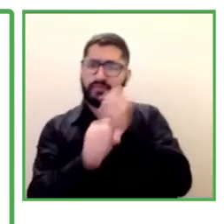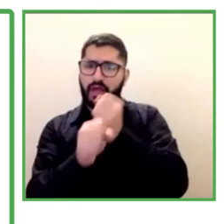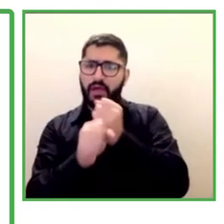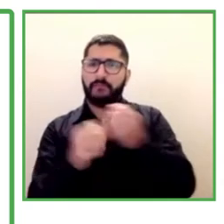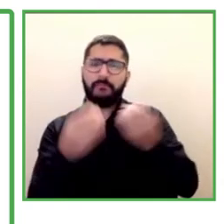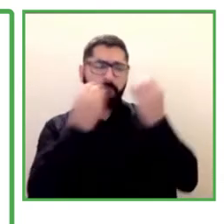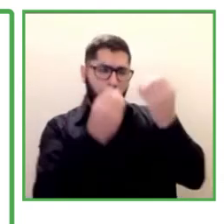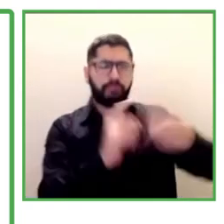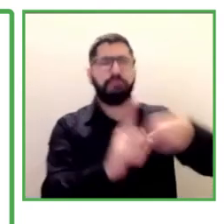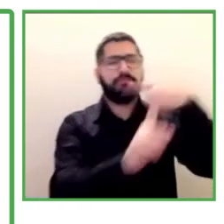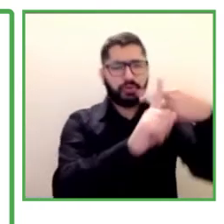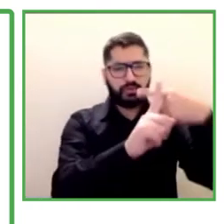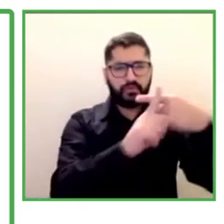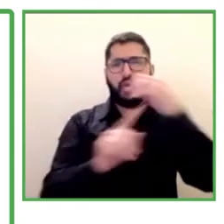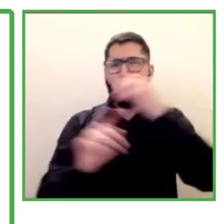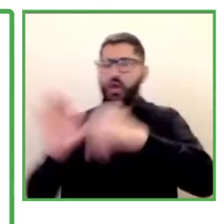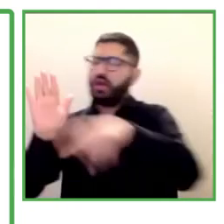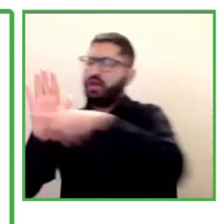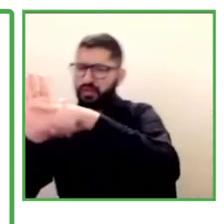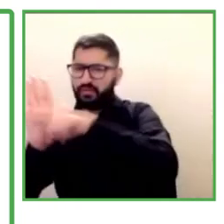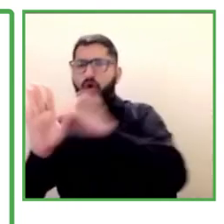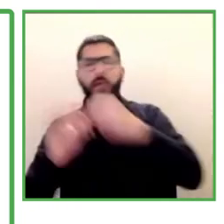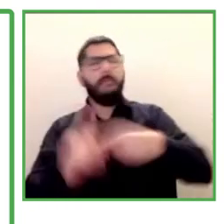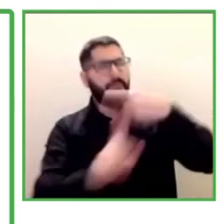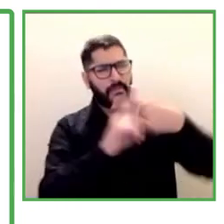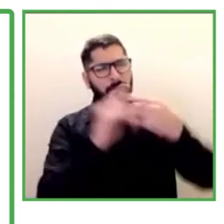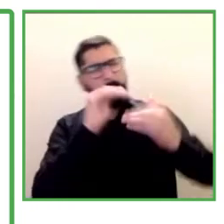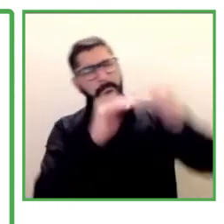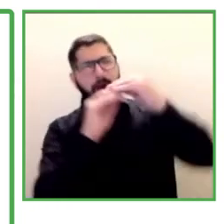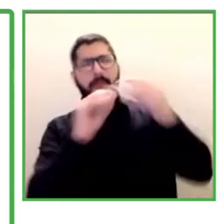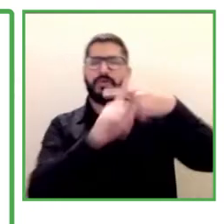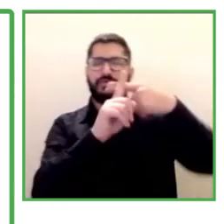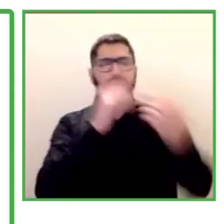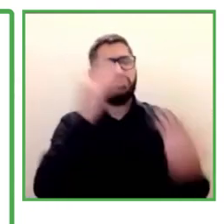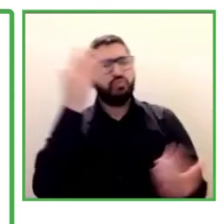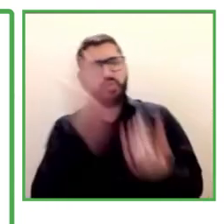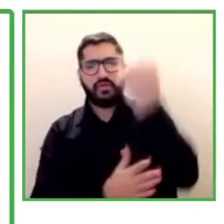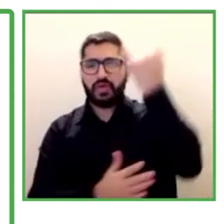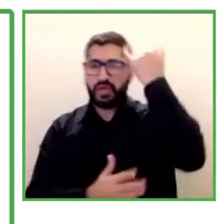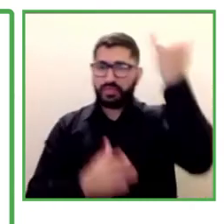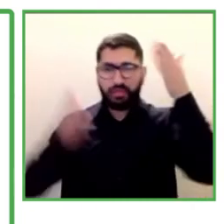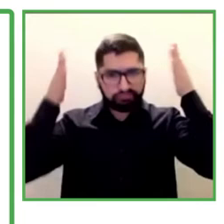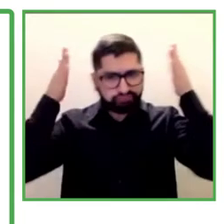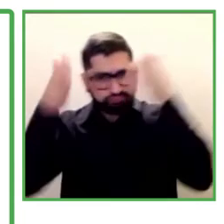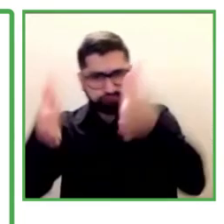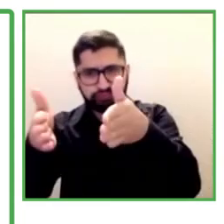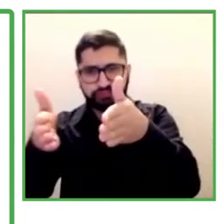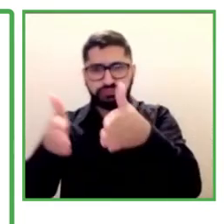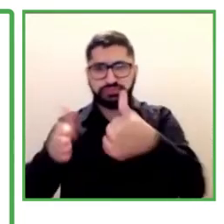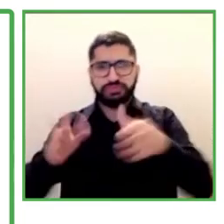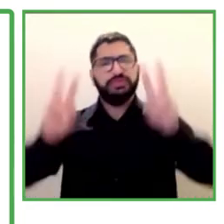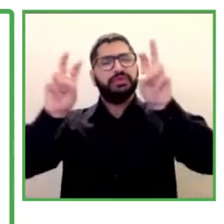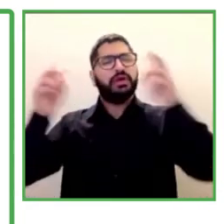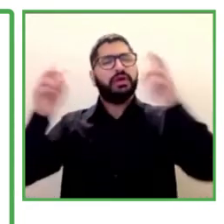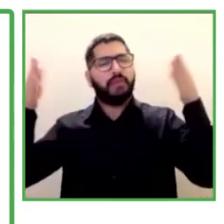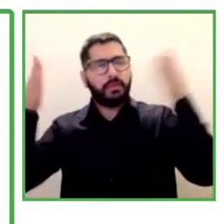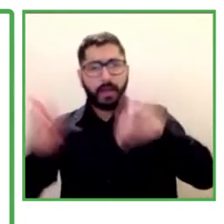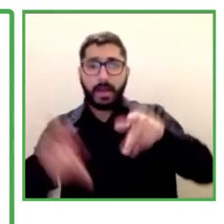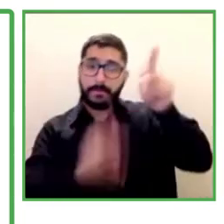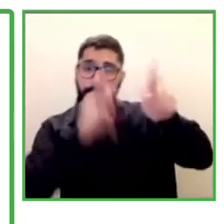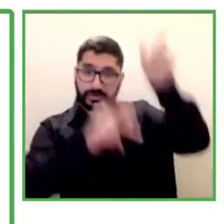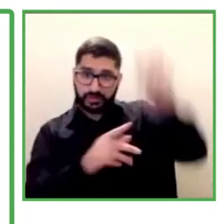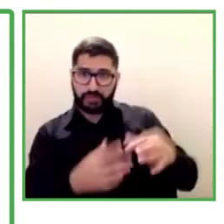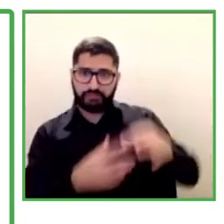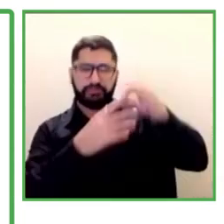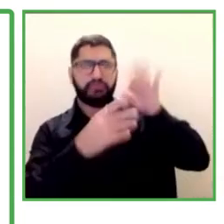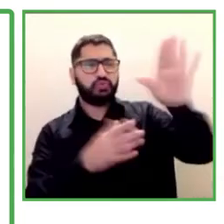And when we talk about innovation, I think that the main thing that we need to focus on is the subject of right based